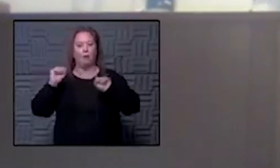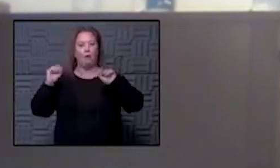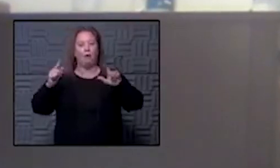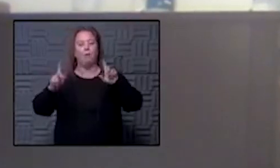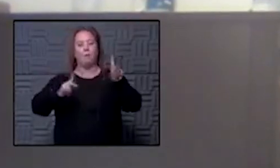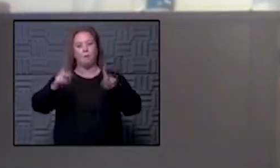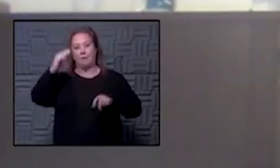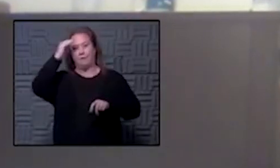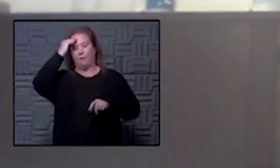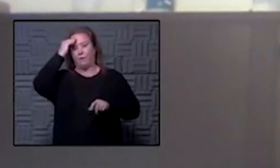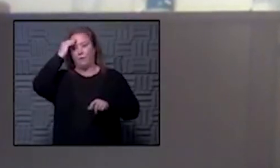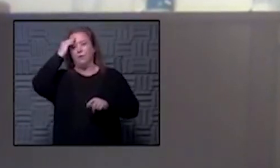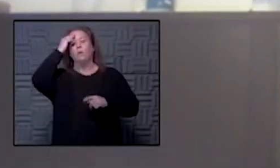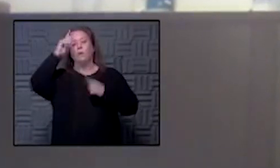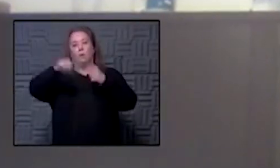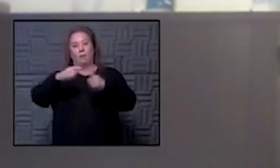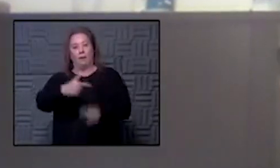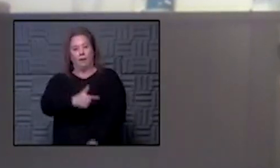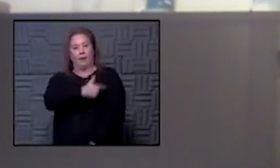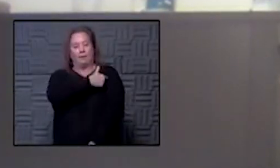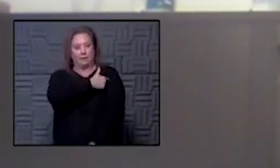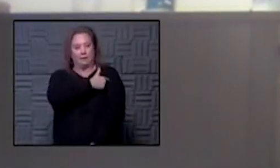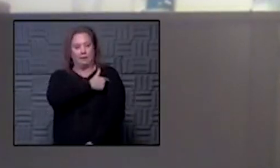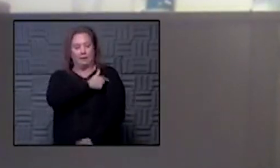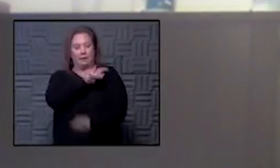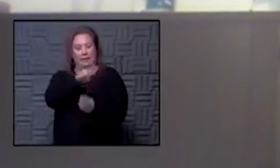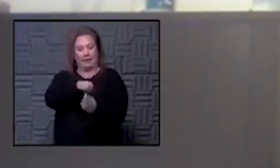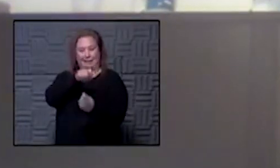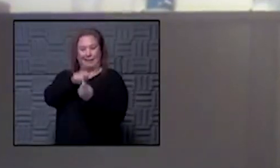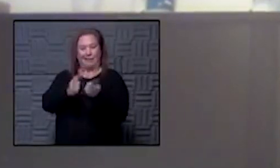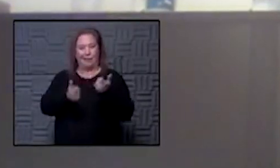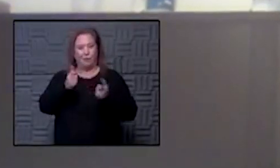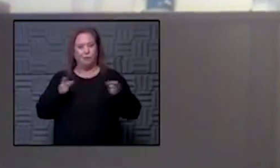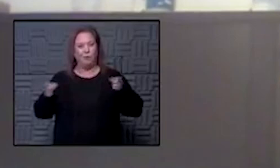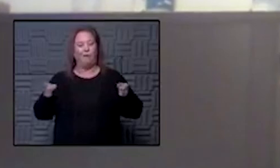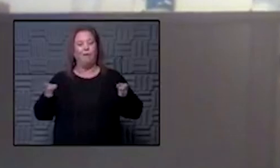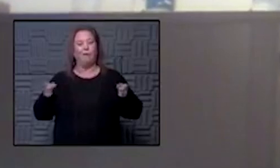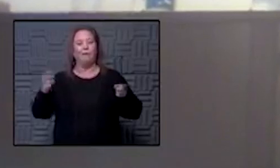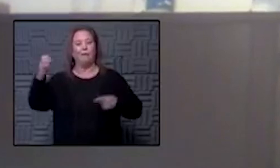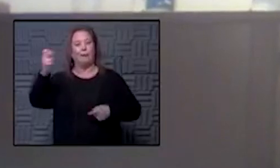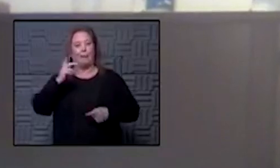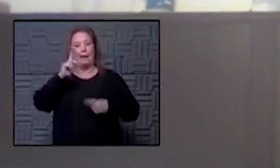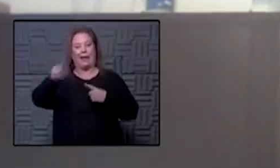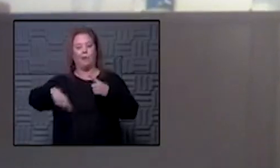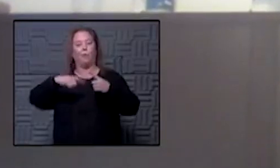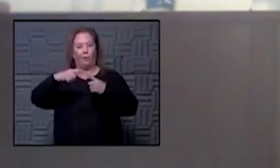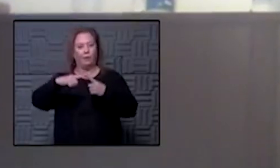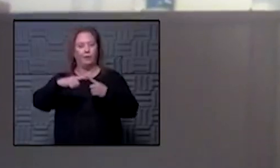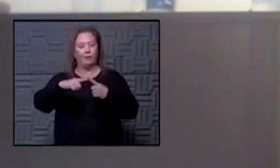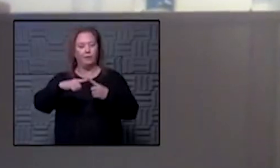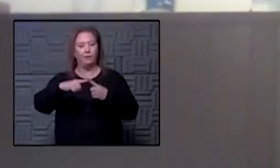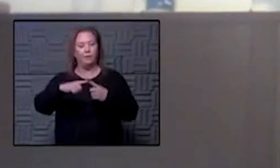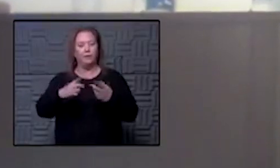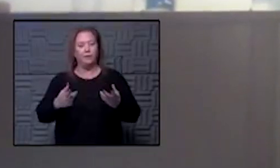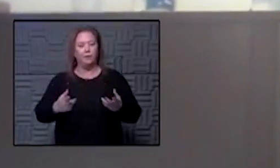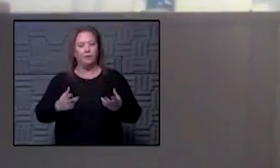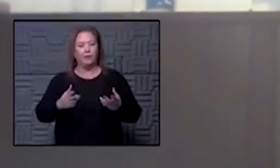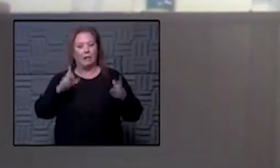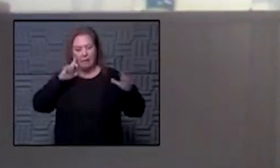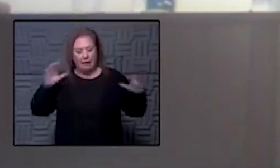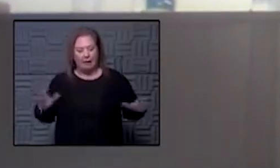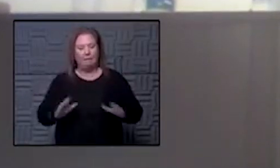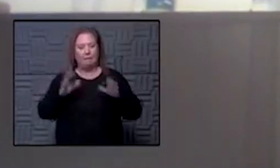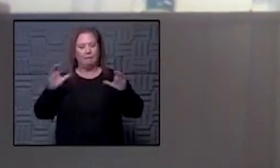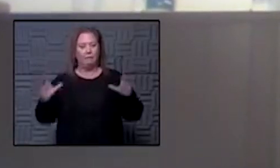informed when they get their vaccine uh as to exactly which one it is they need to come back and get and when they need to get it and they will be proactively